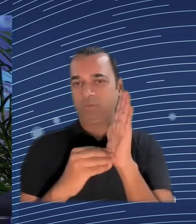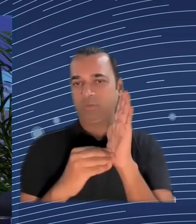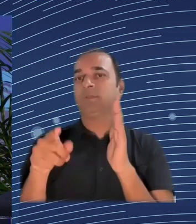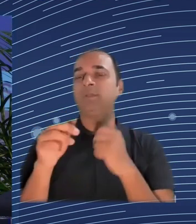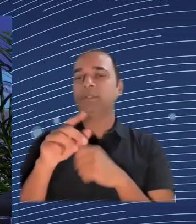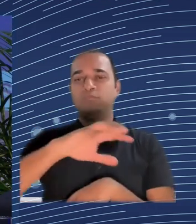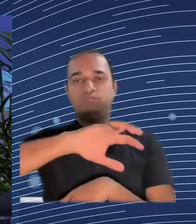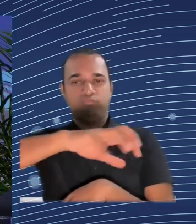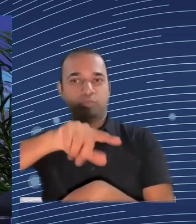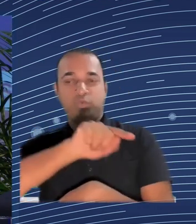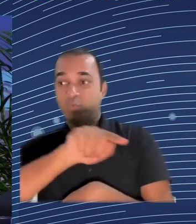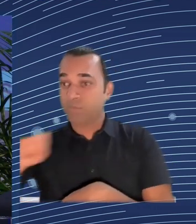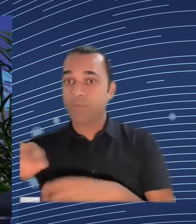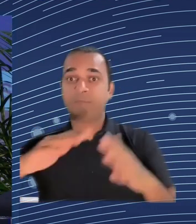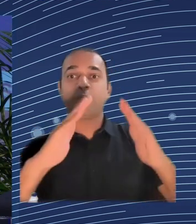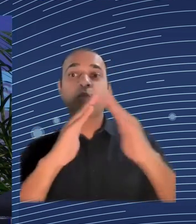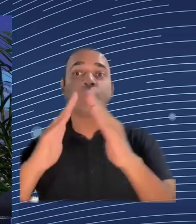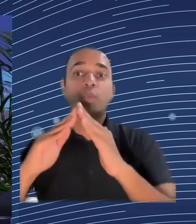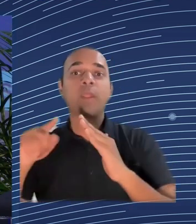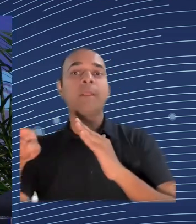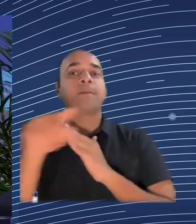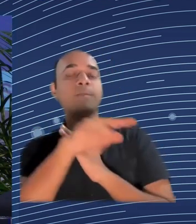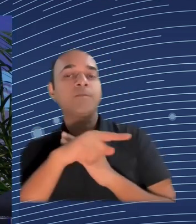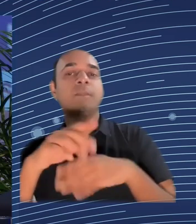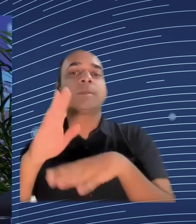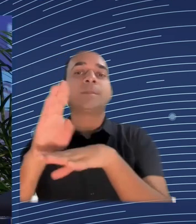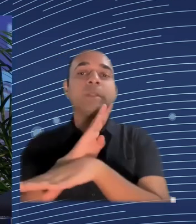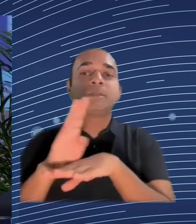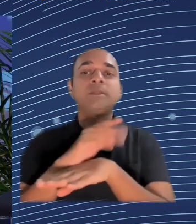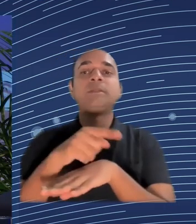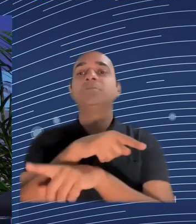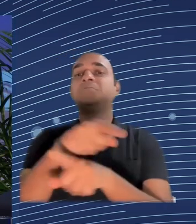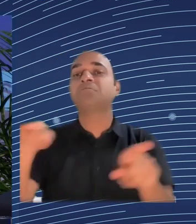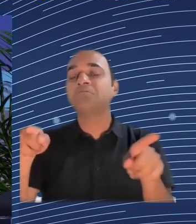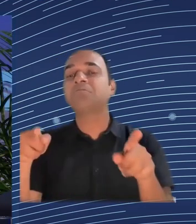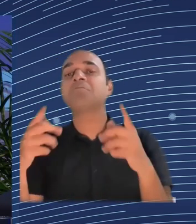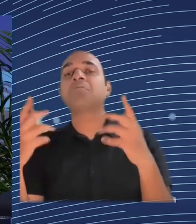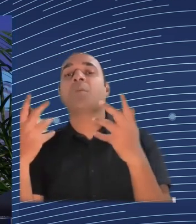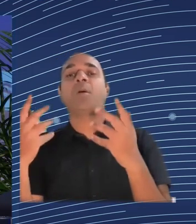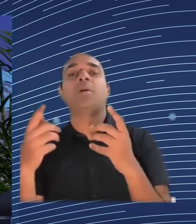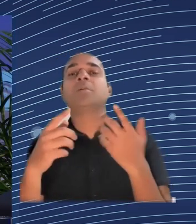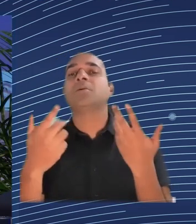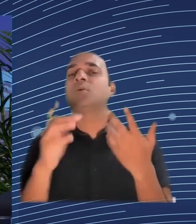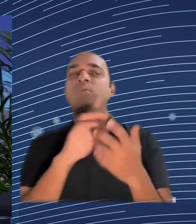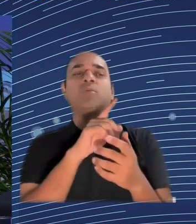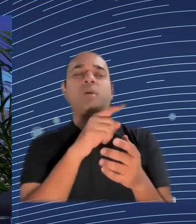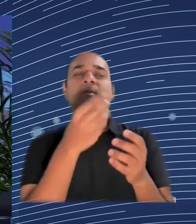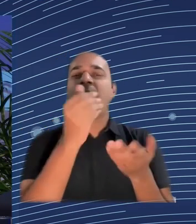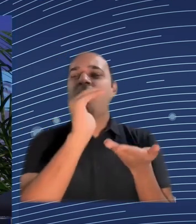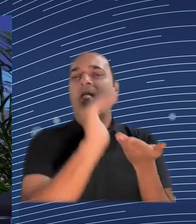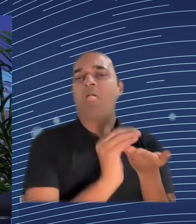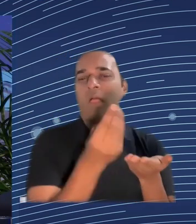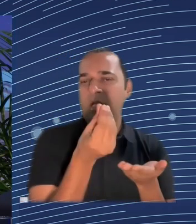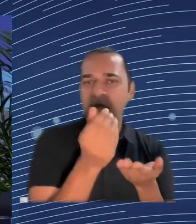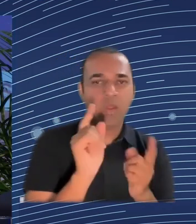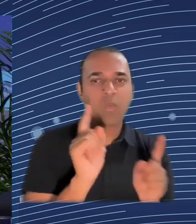the money from the cohesion policy? think by better engaging with stakeholders and partners at all levels. Not keeping the